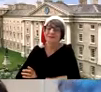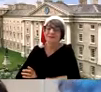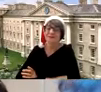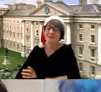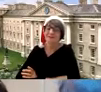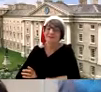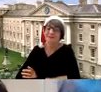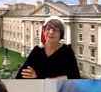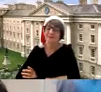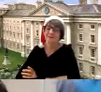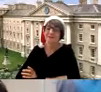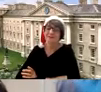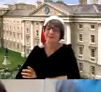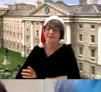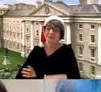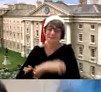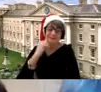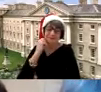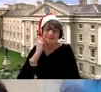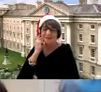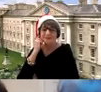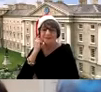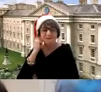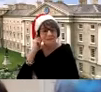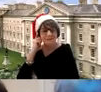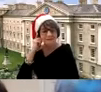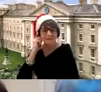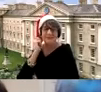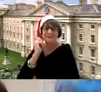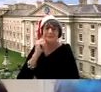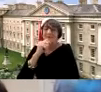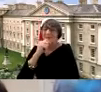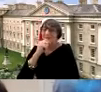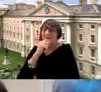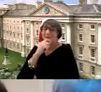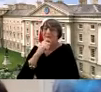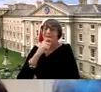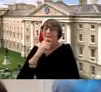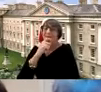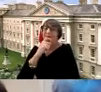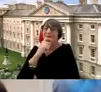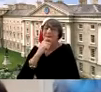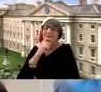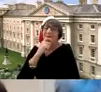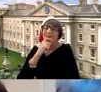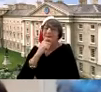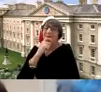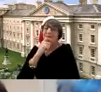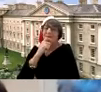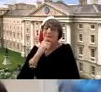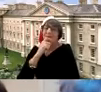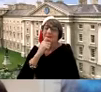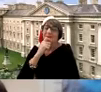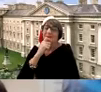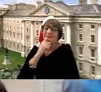will be a little bit different but that's okay we can still have a happy christmas and we can still do things like making